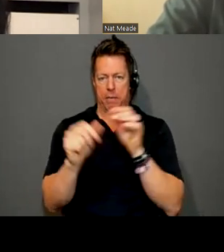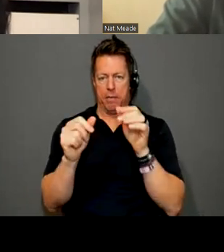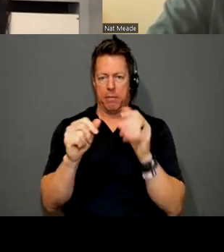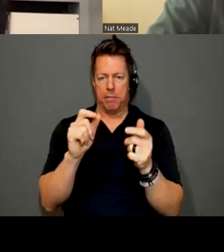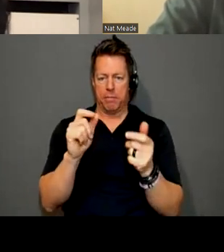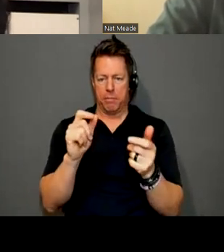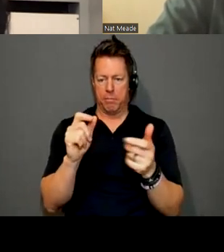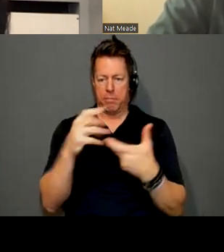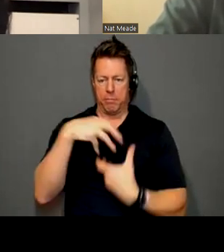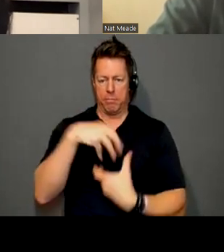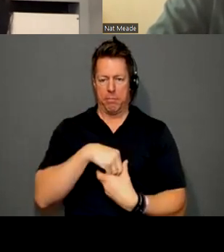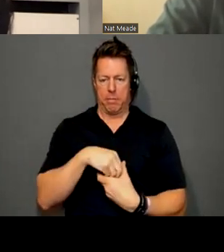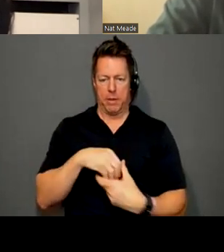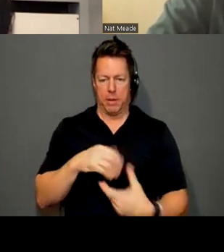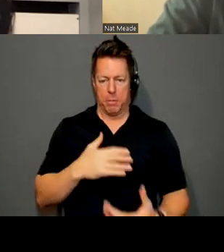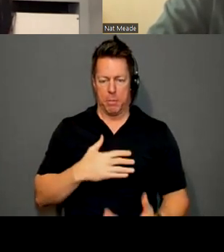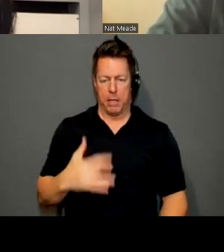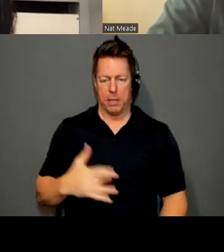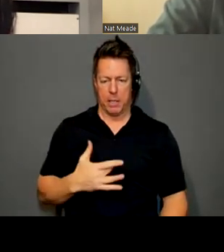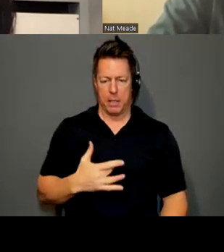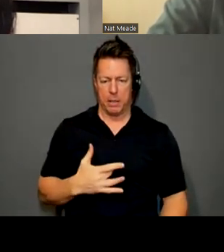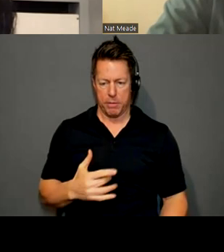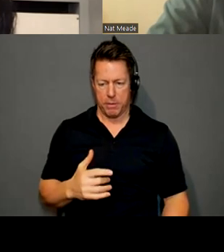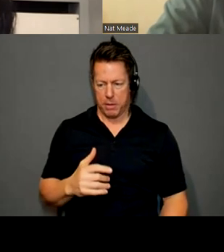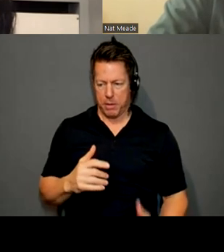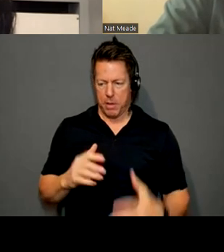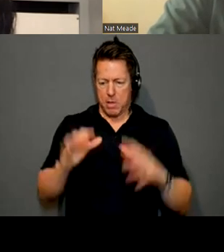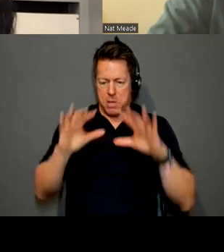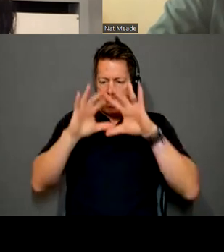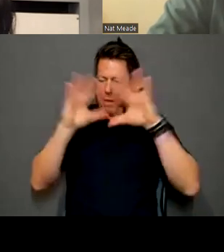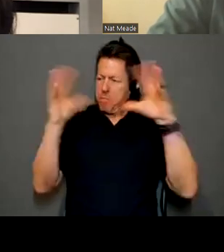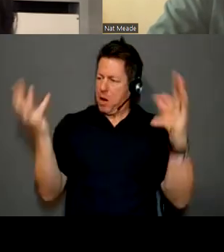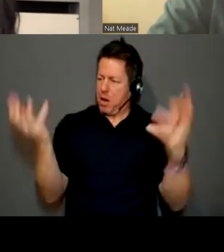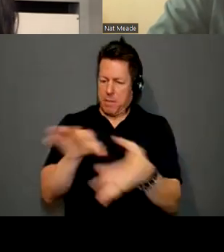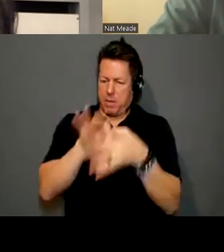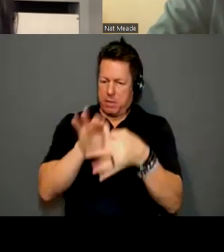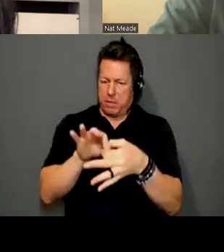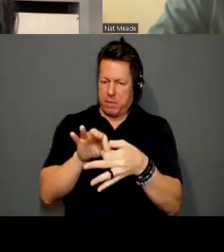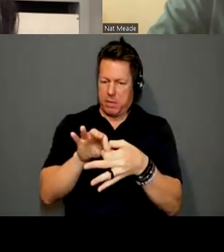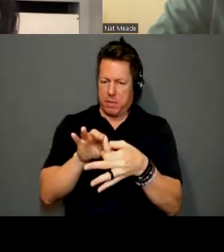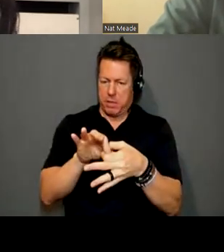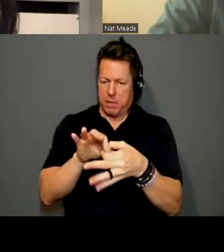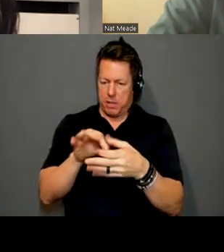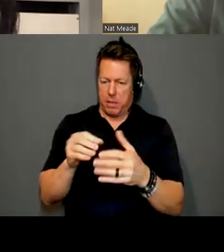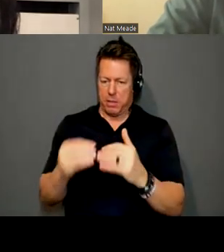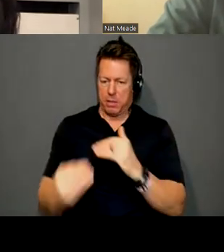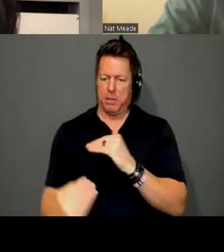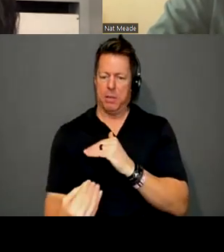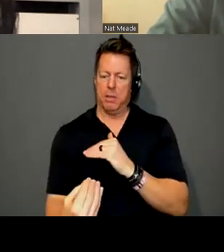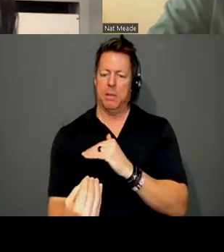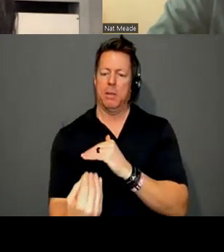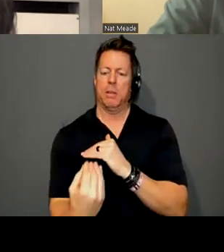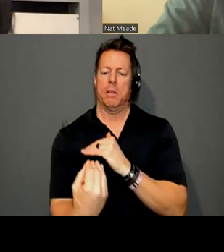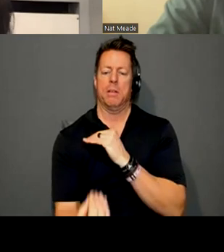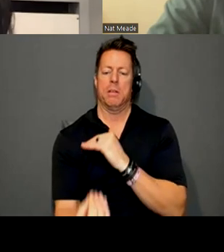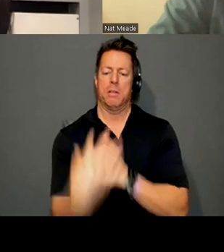my sense of embodiment has come through rejecting ideas